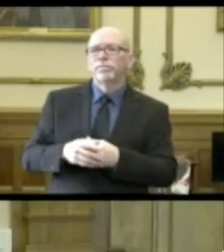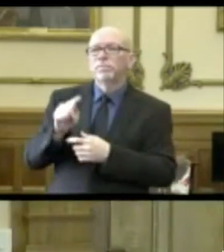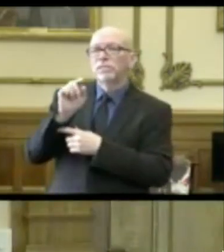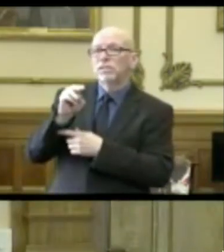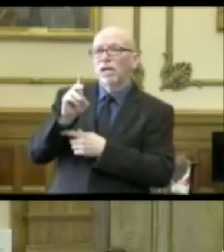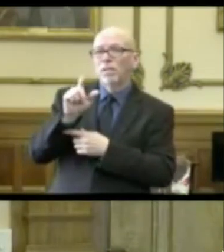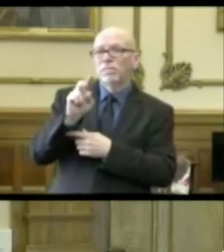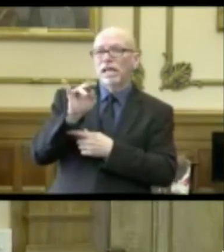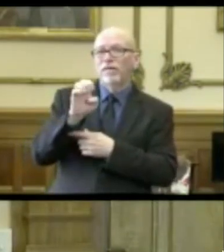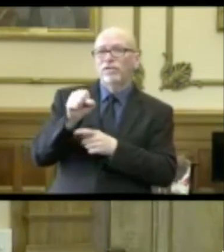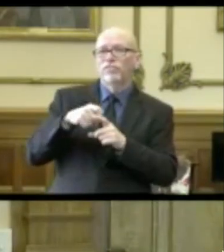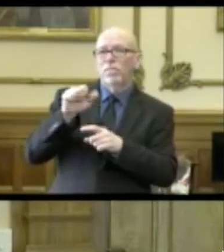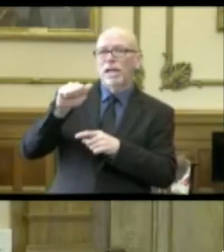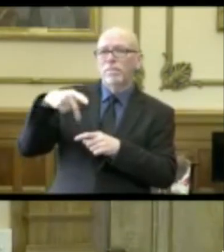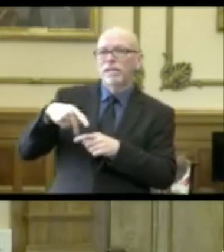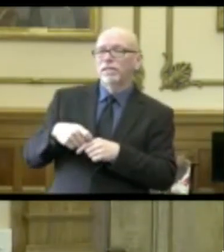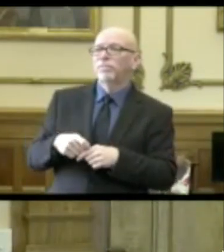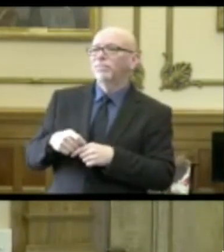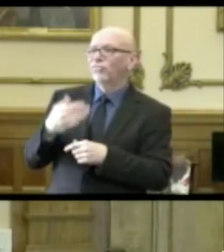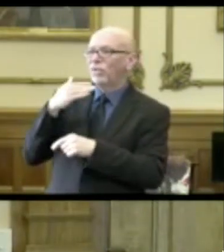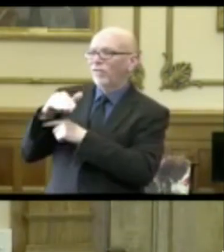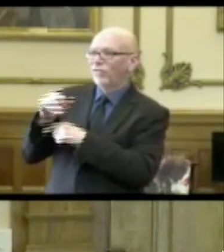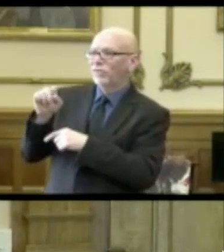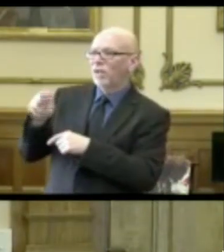Associated Press. Afternoon, Tom.